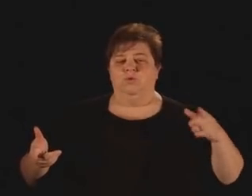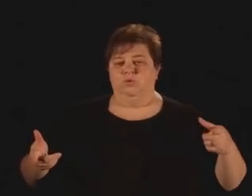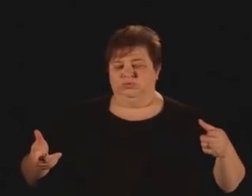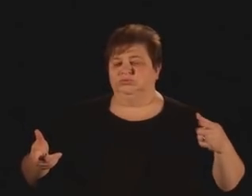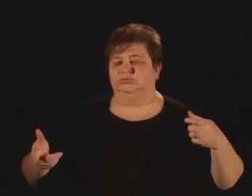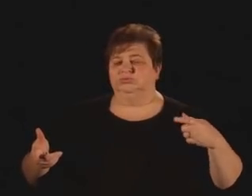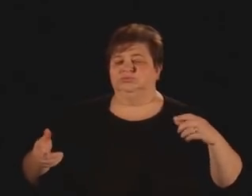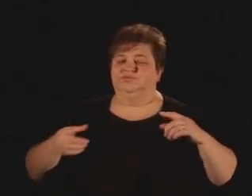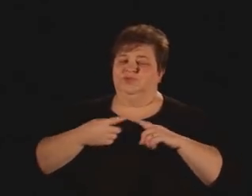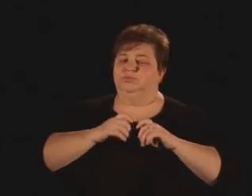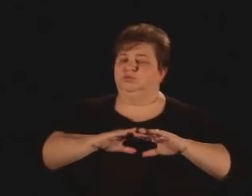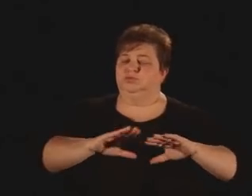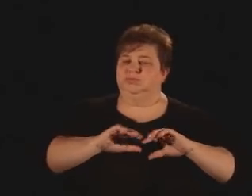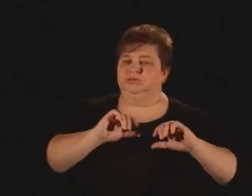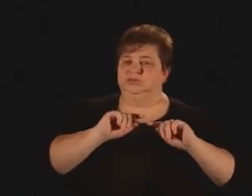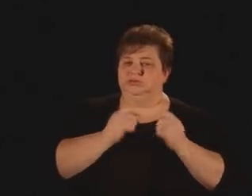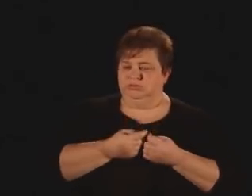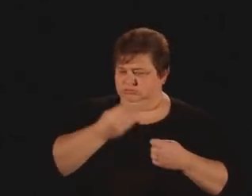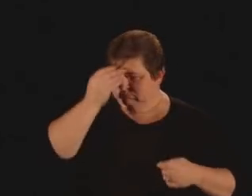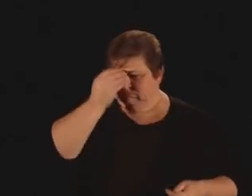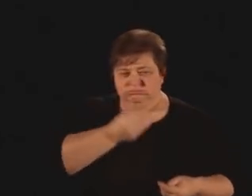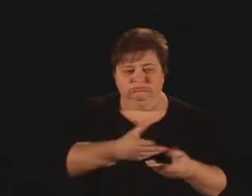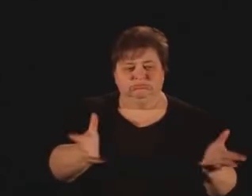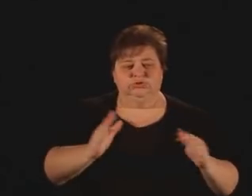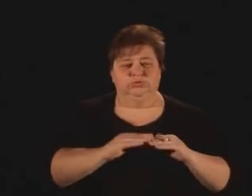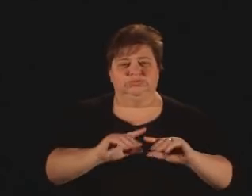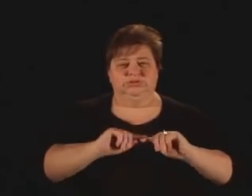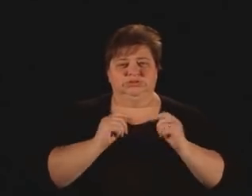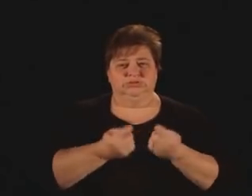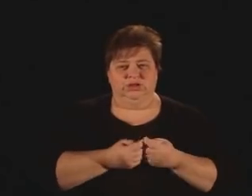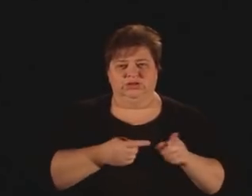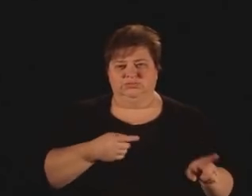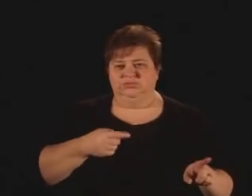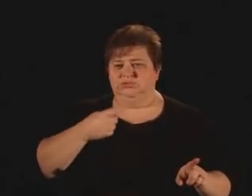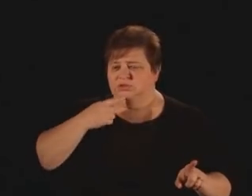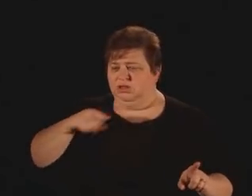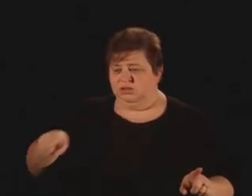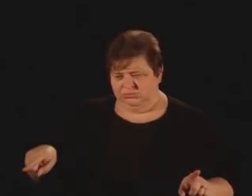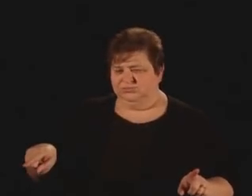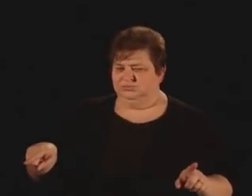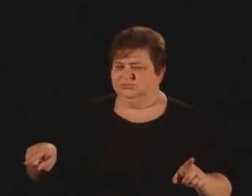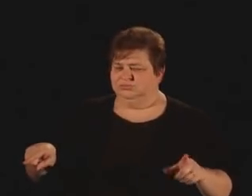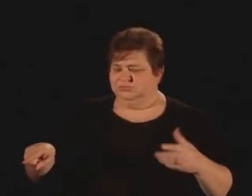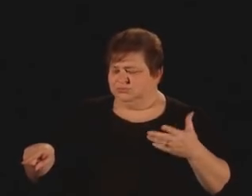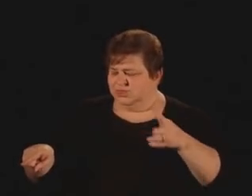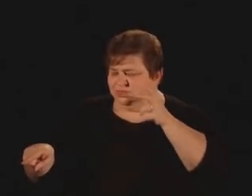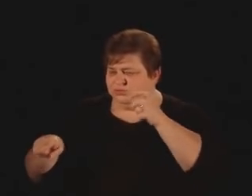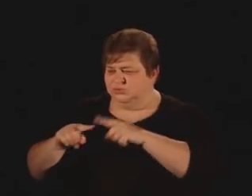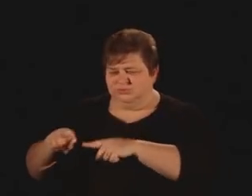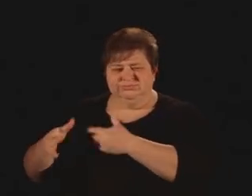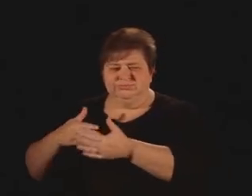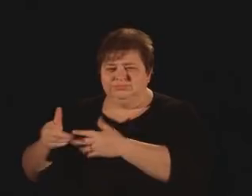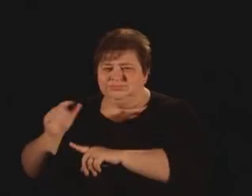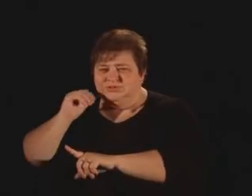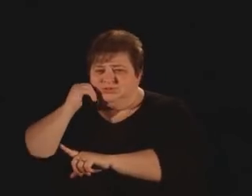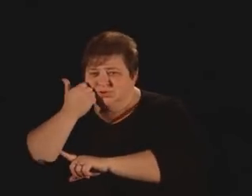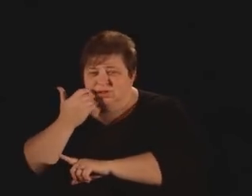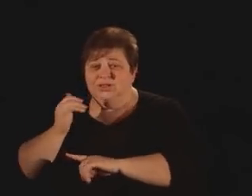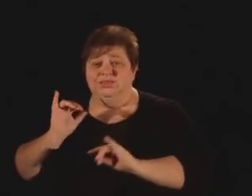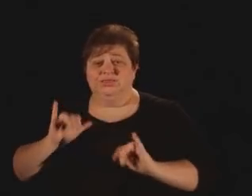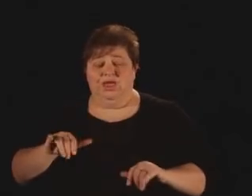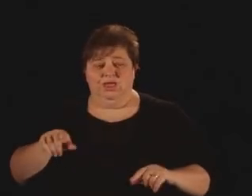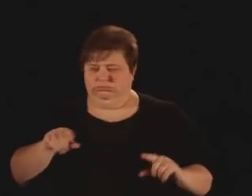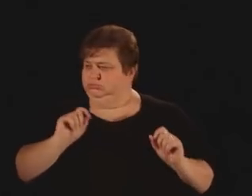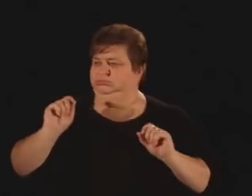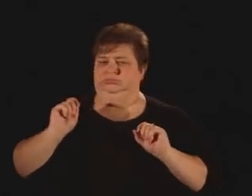team, She may be shy, but when she talks, you're going to want to listen. Since that surprise comment, she now feels